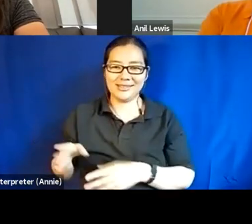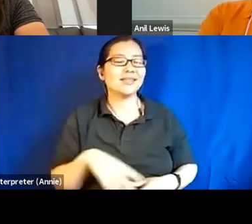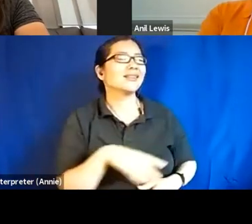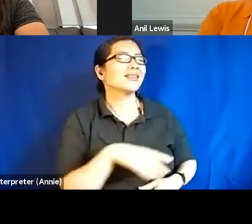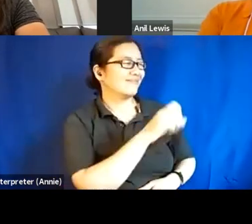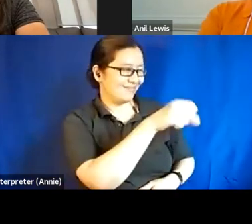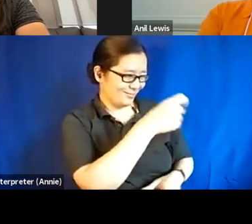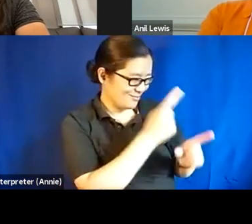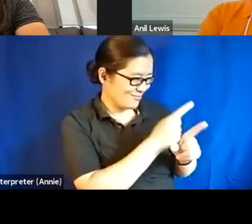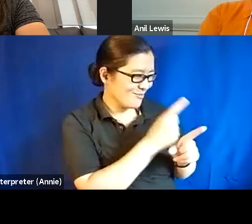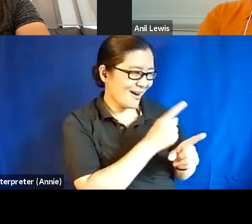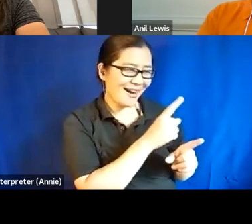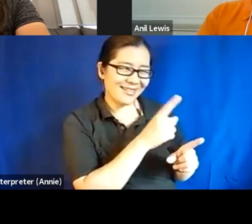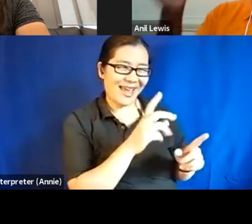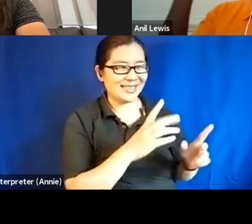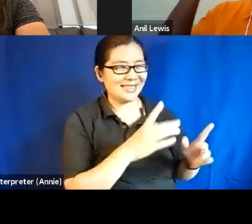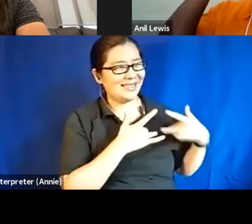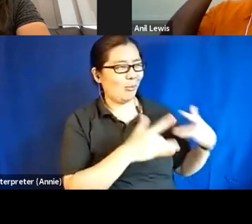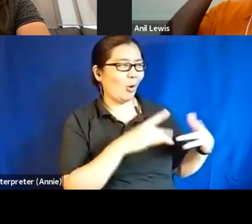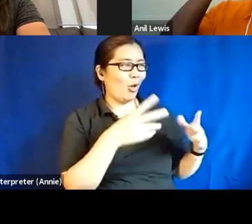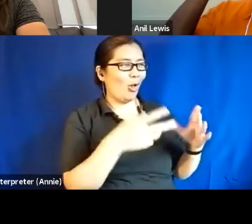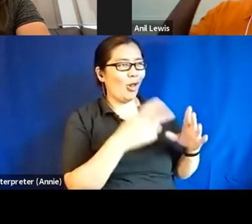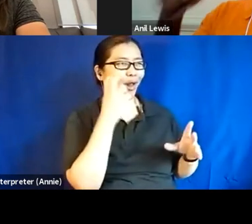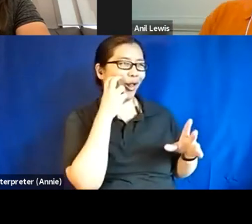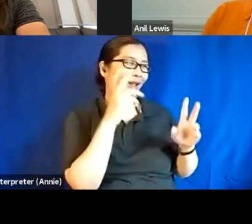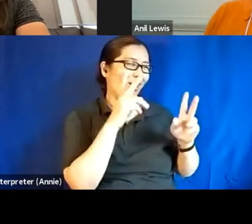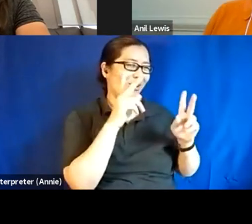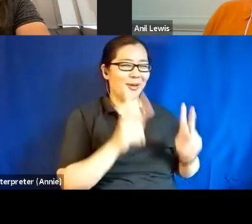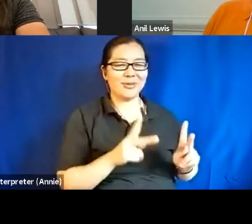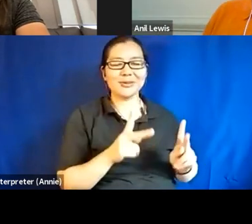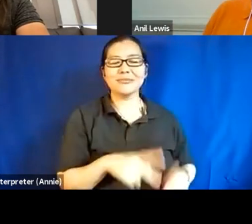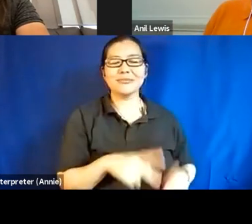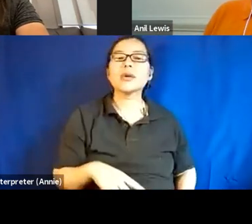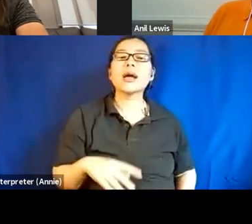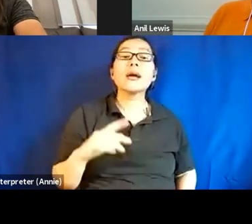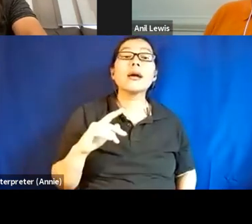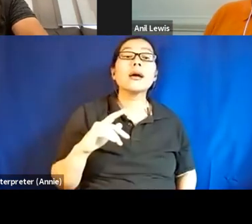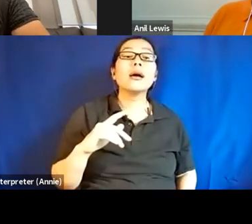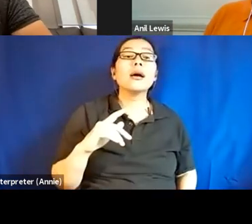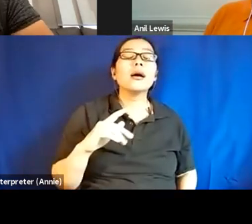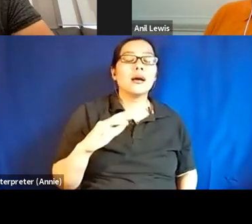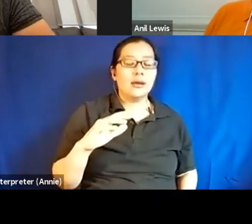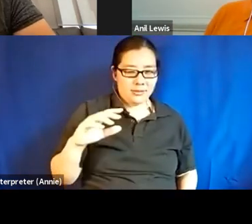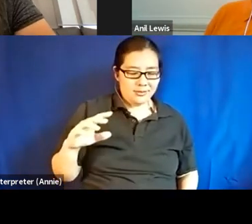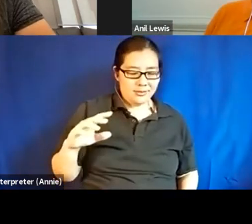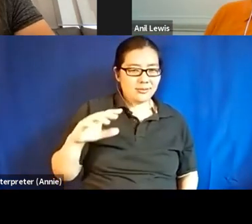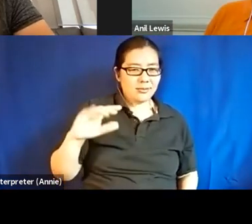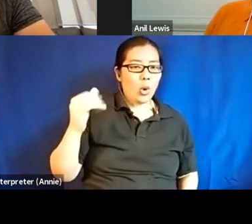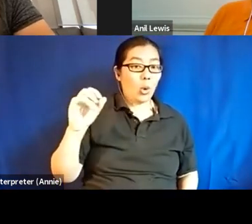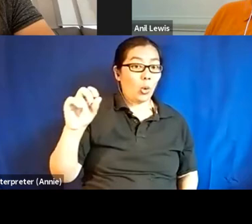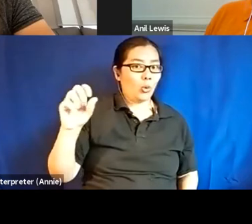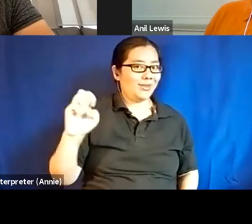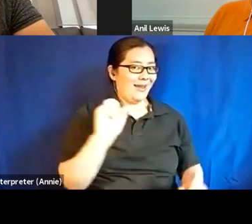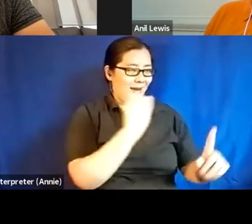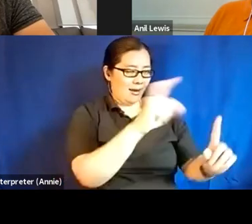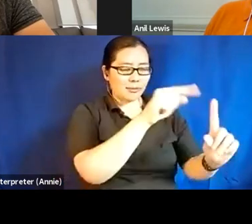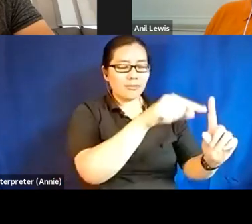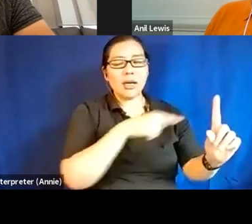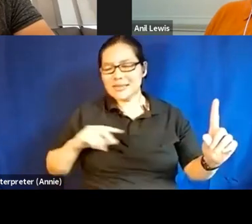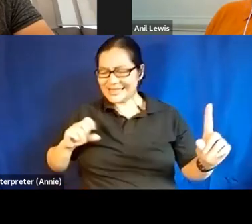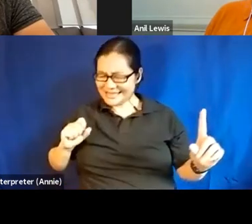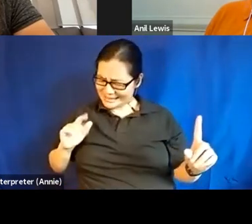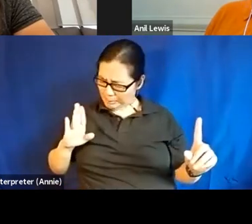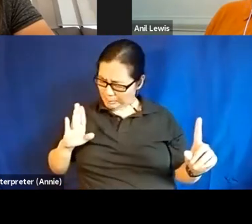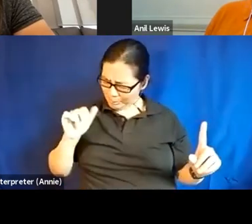Yeah. So, so I'm going to come to you, Jose, again, Sabine offered another interesting dynamic. She says she likes to focus